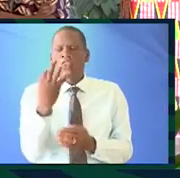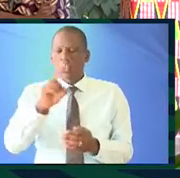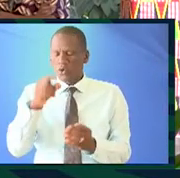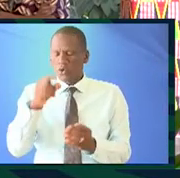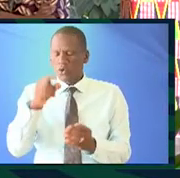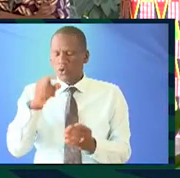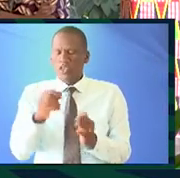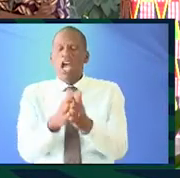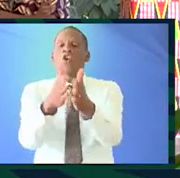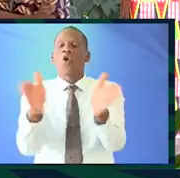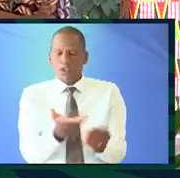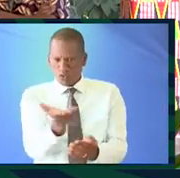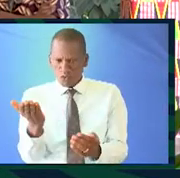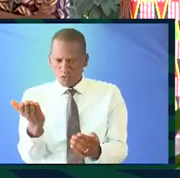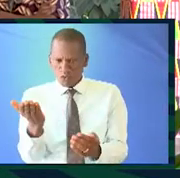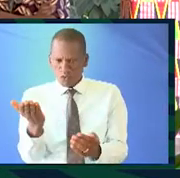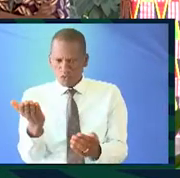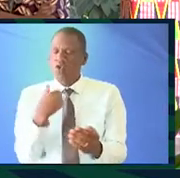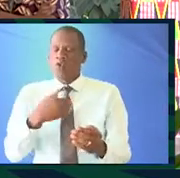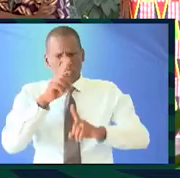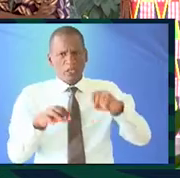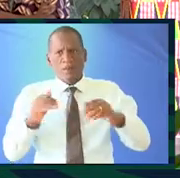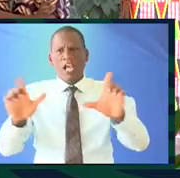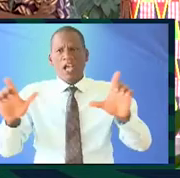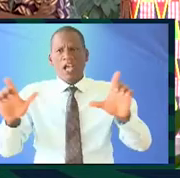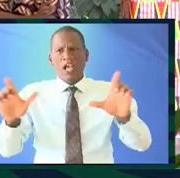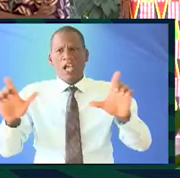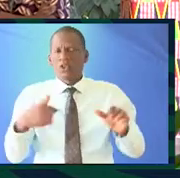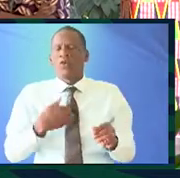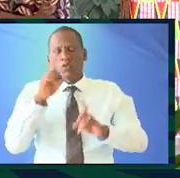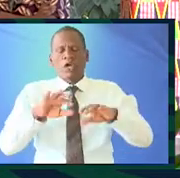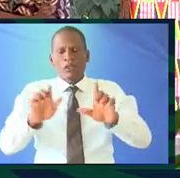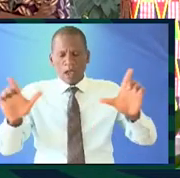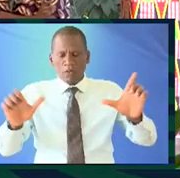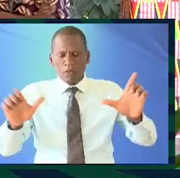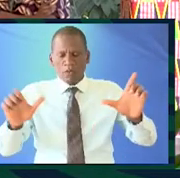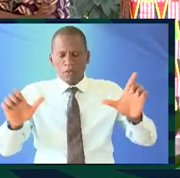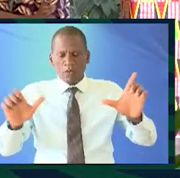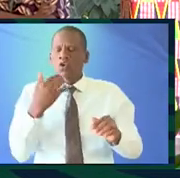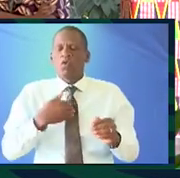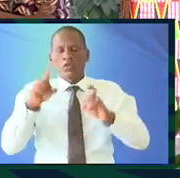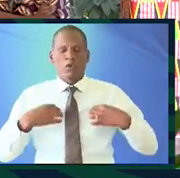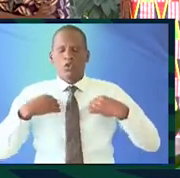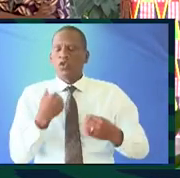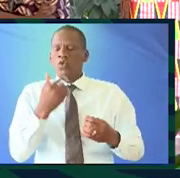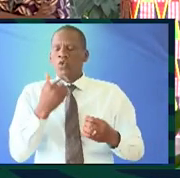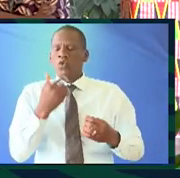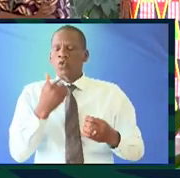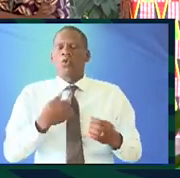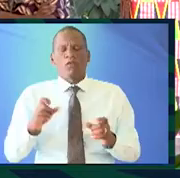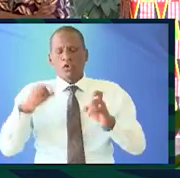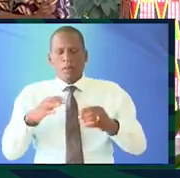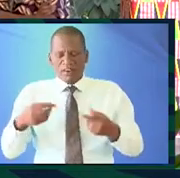three questions and open out to you who has questions on language who has questions on clothing who has